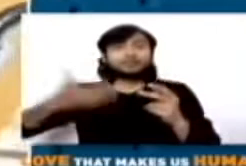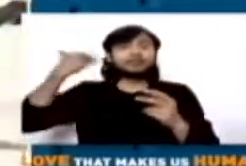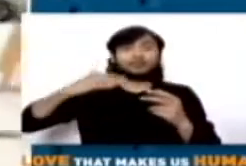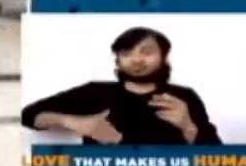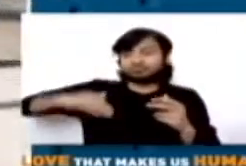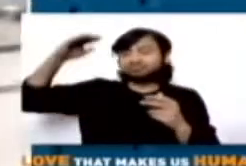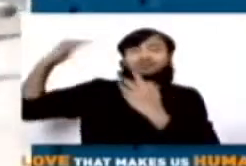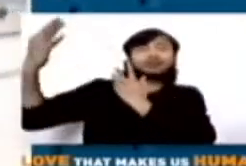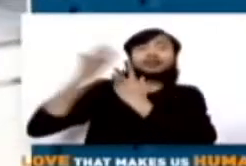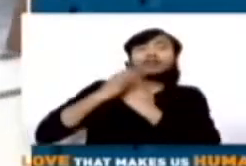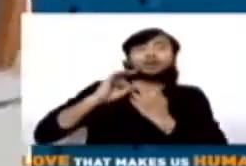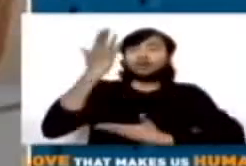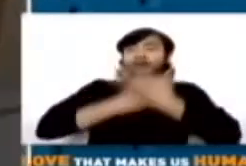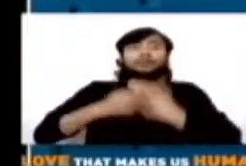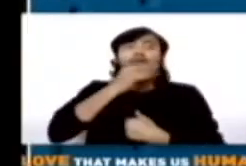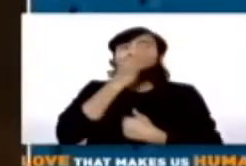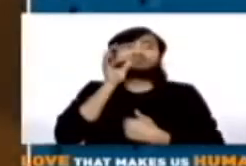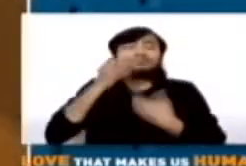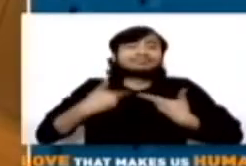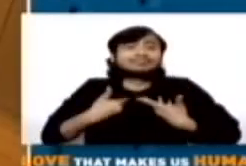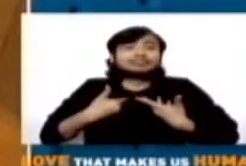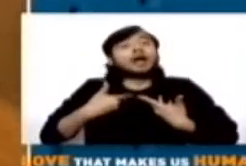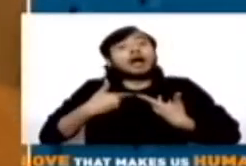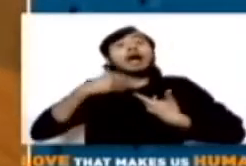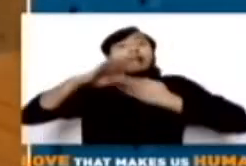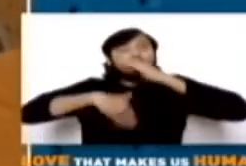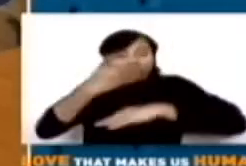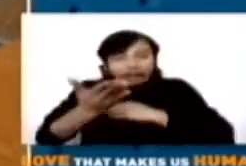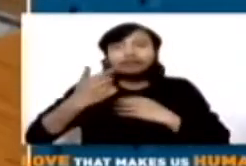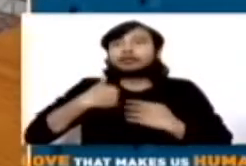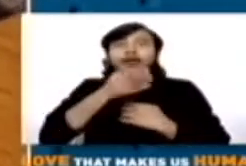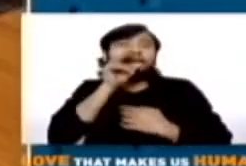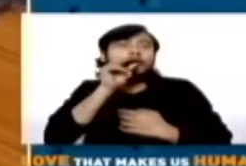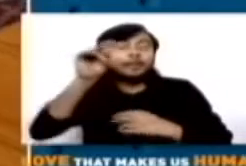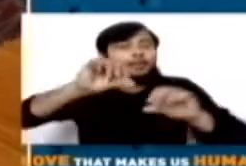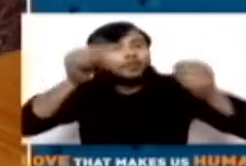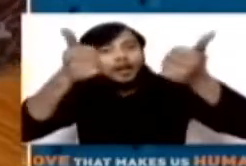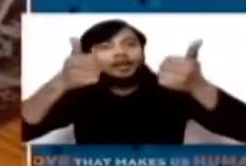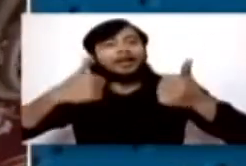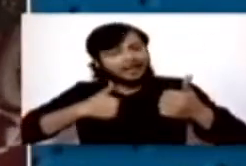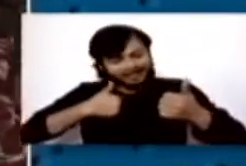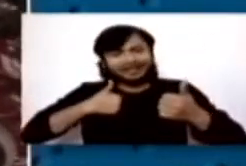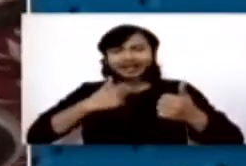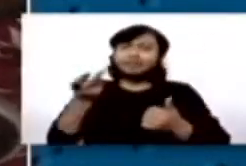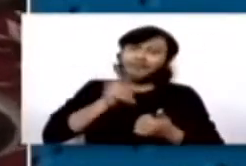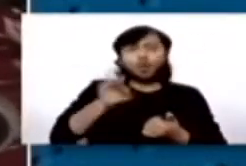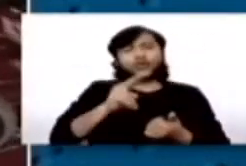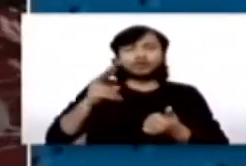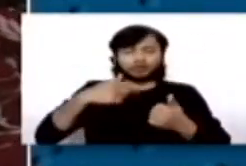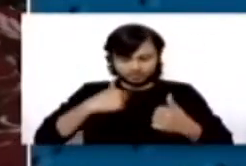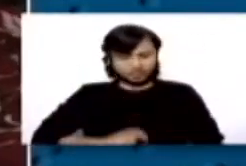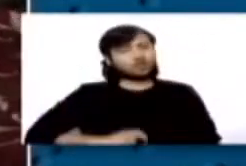I could speak, when I could not speak. Every time, I have got this confidence